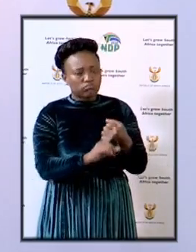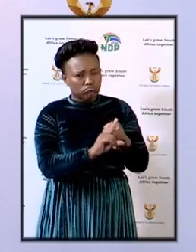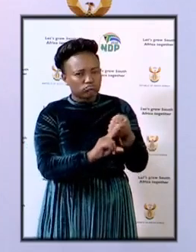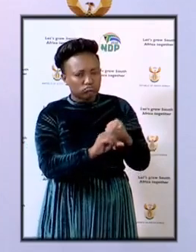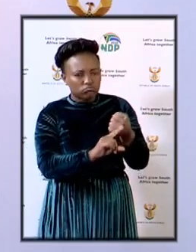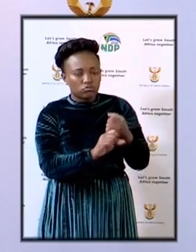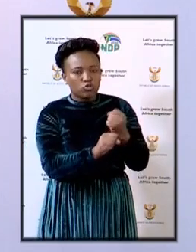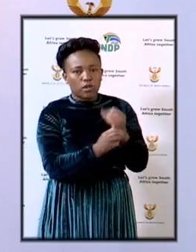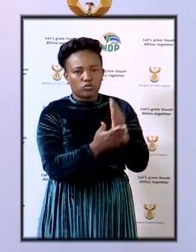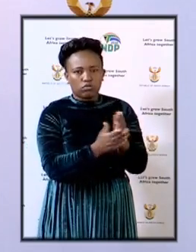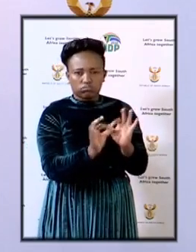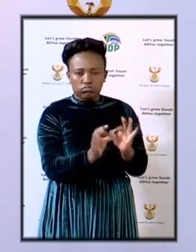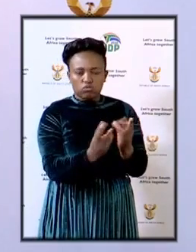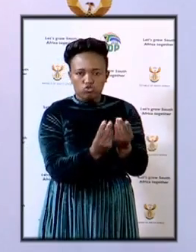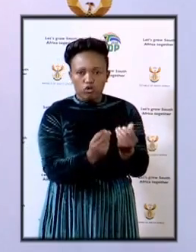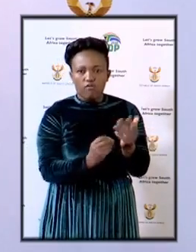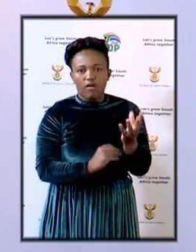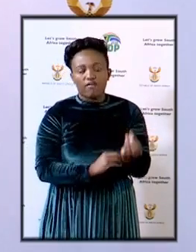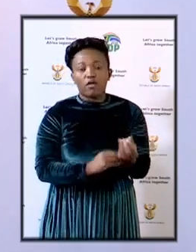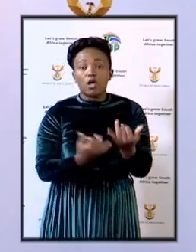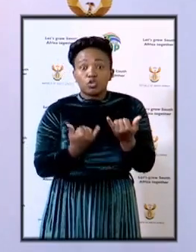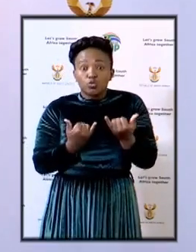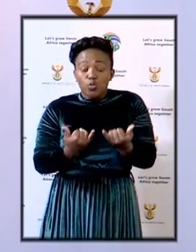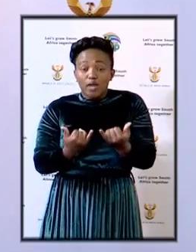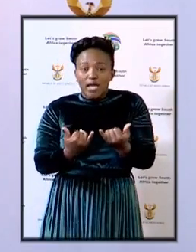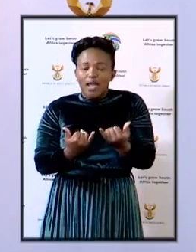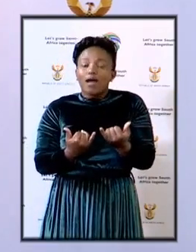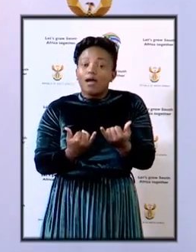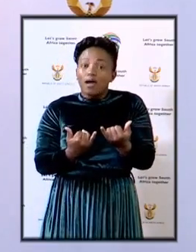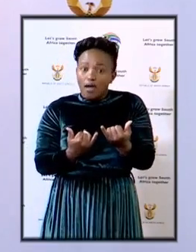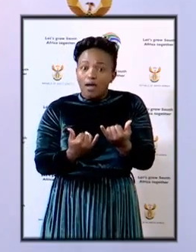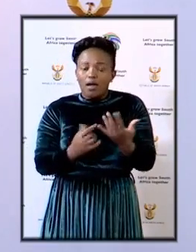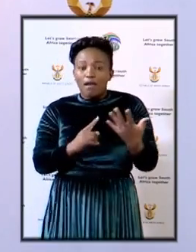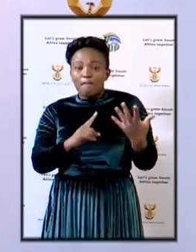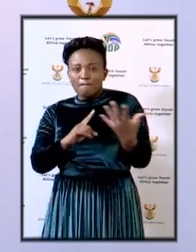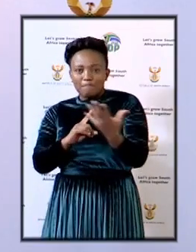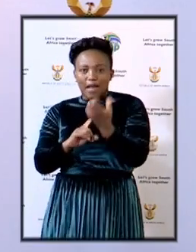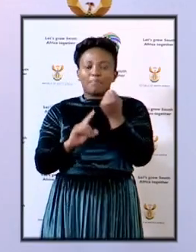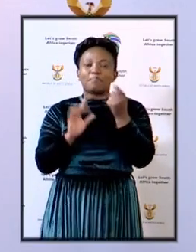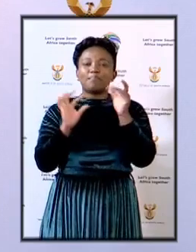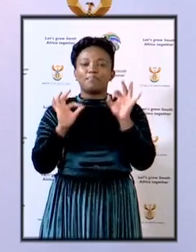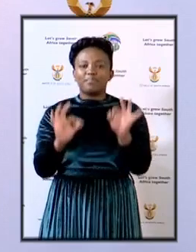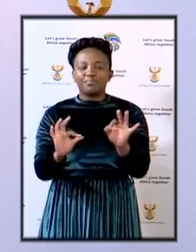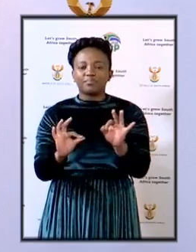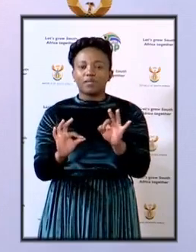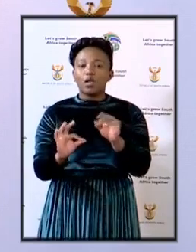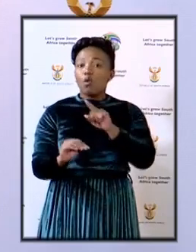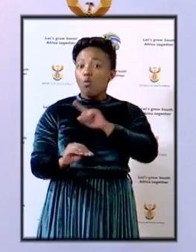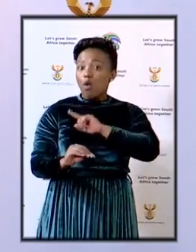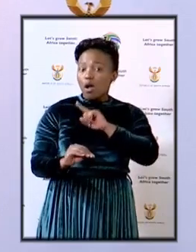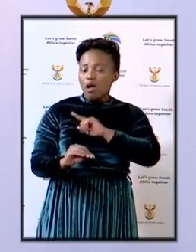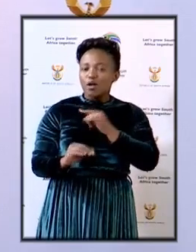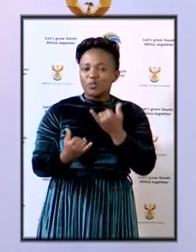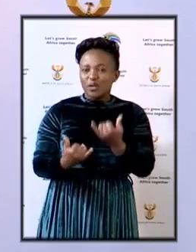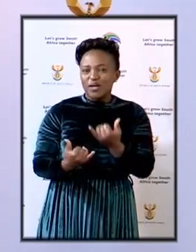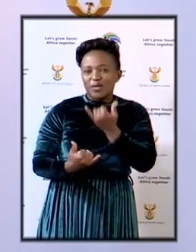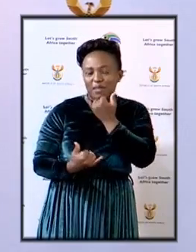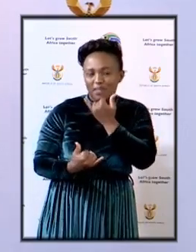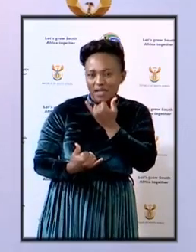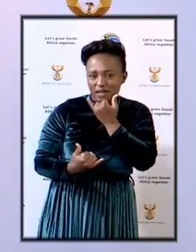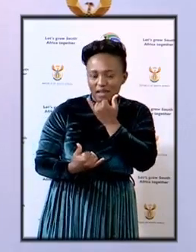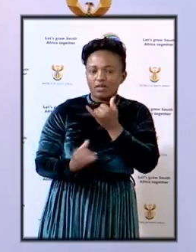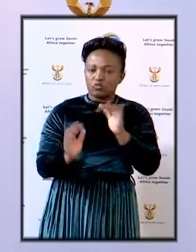Whilst today's developments are an important milestone, and we are certainly pleased and